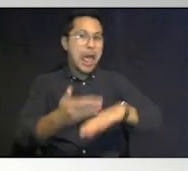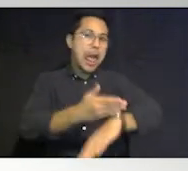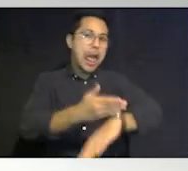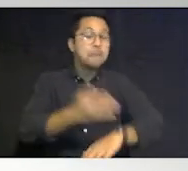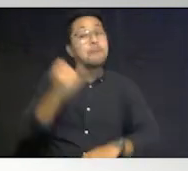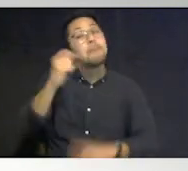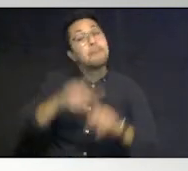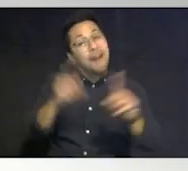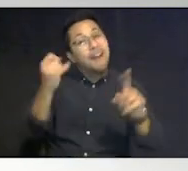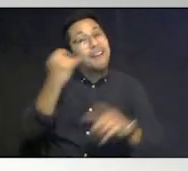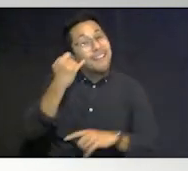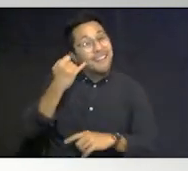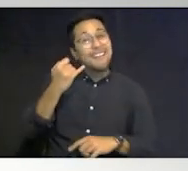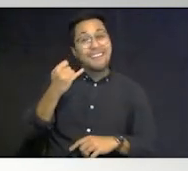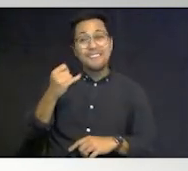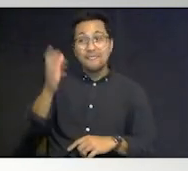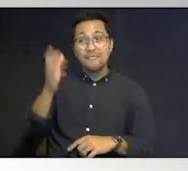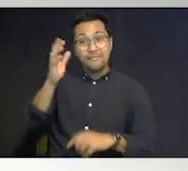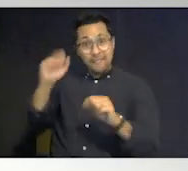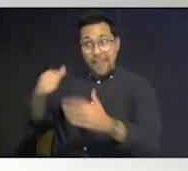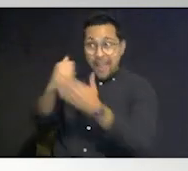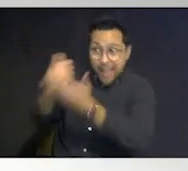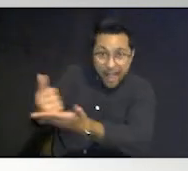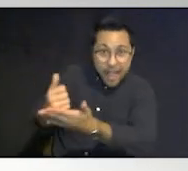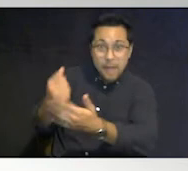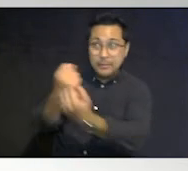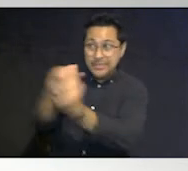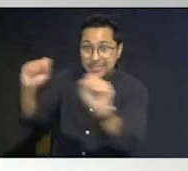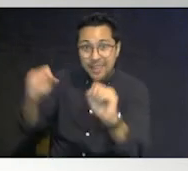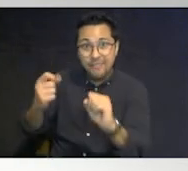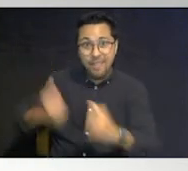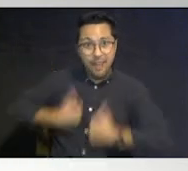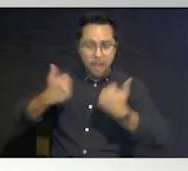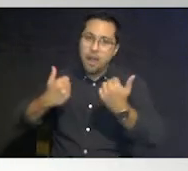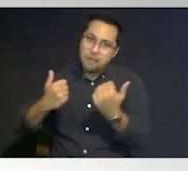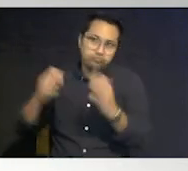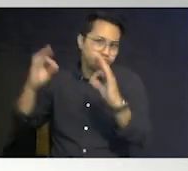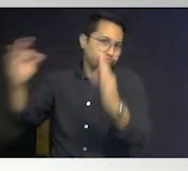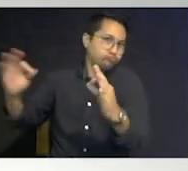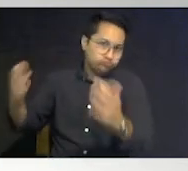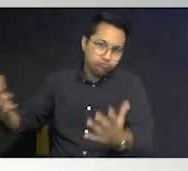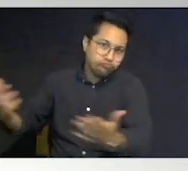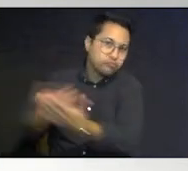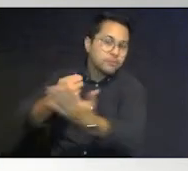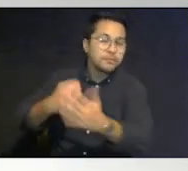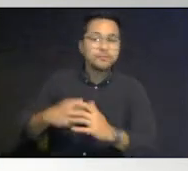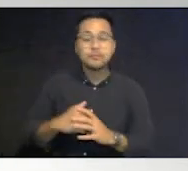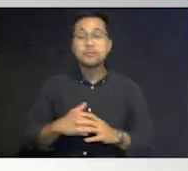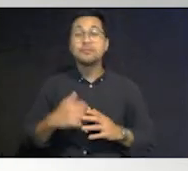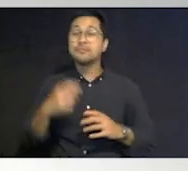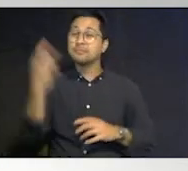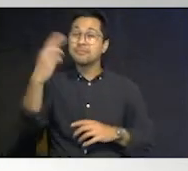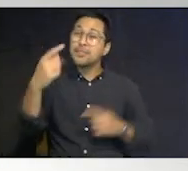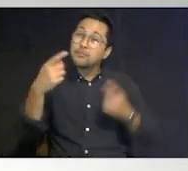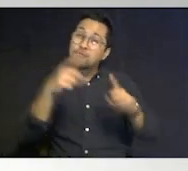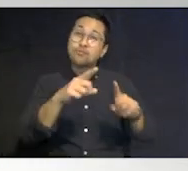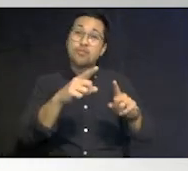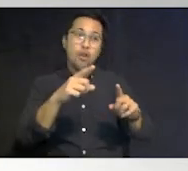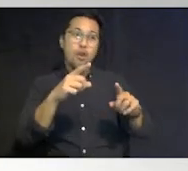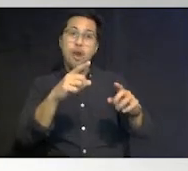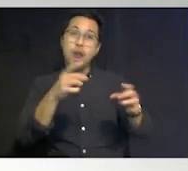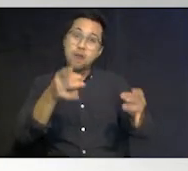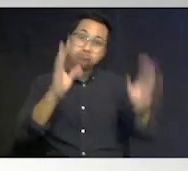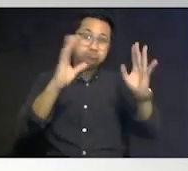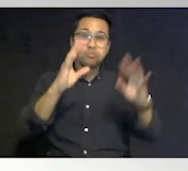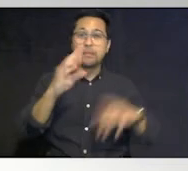have at it you know and some counties will have to because during response if there's no grocery stores open you